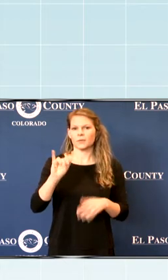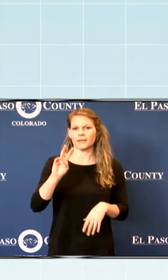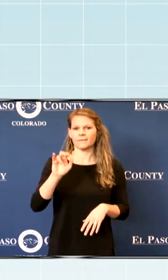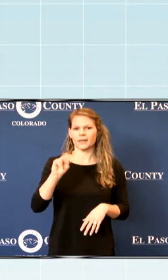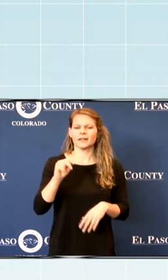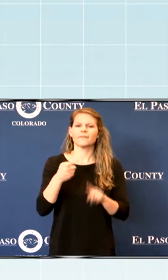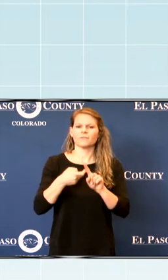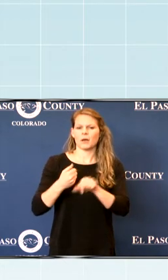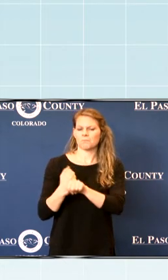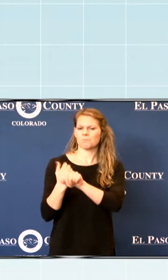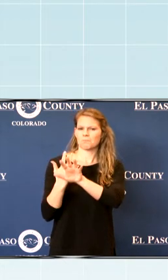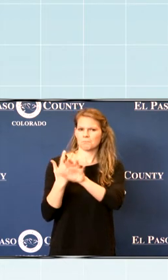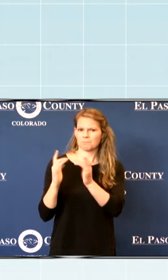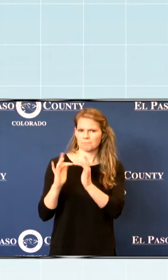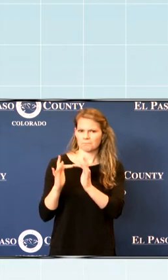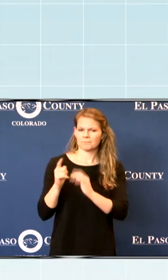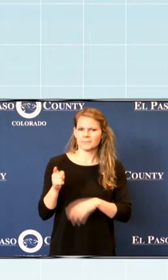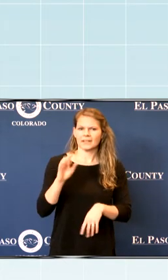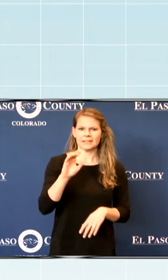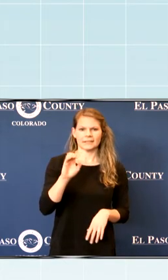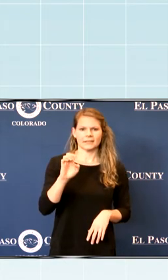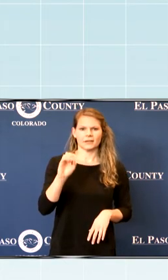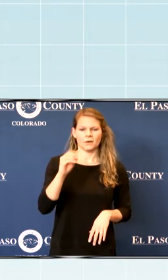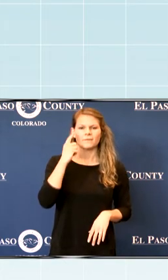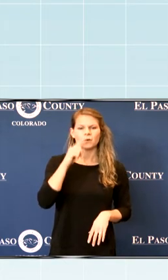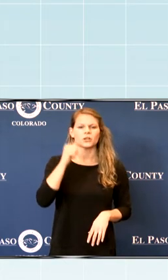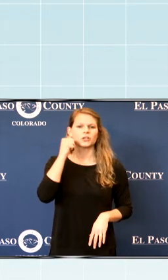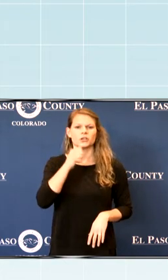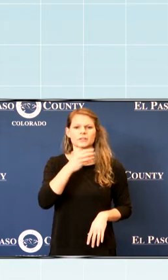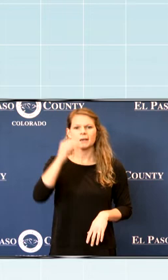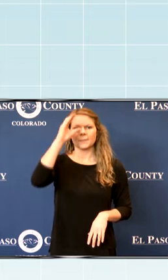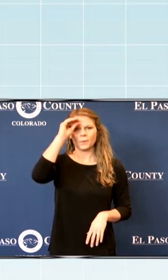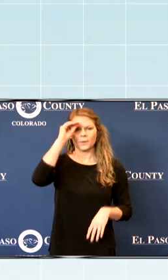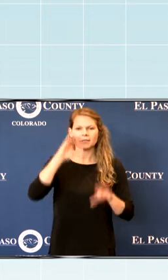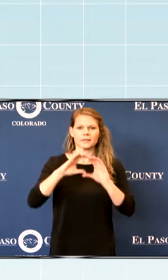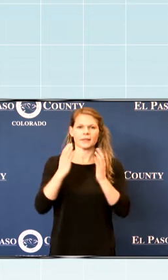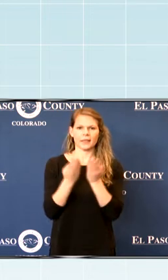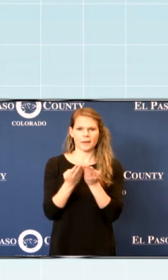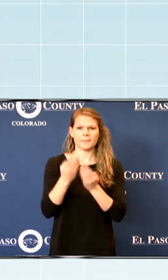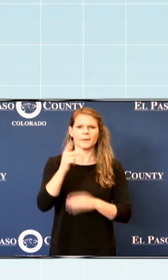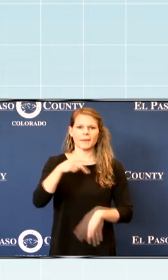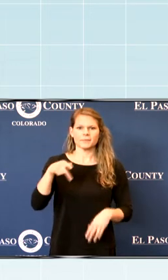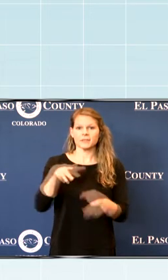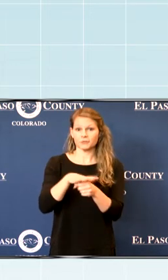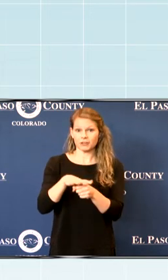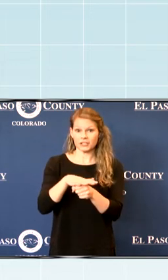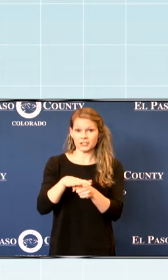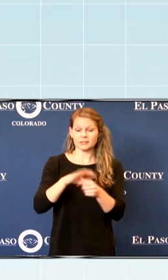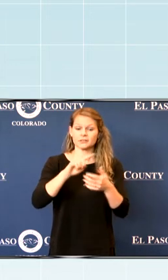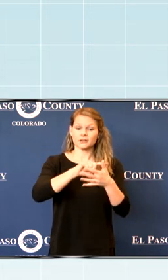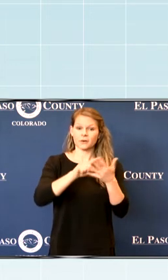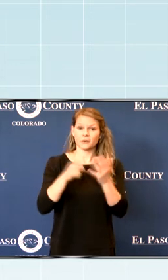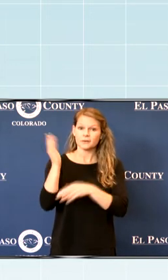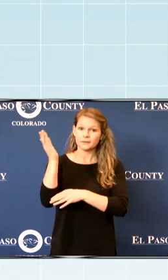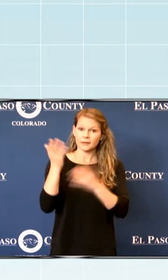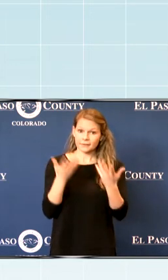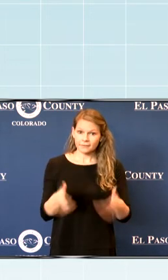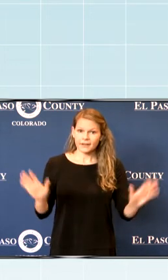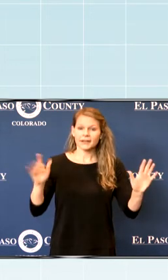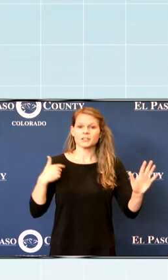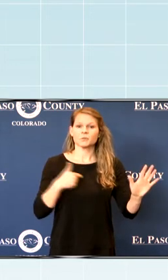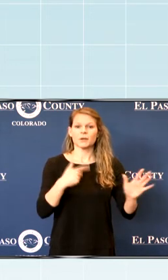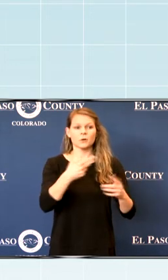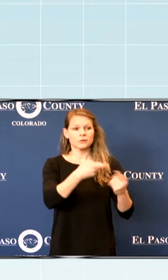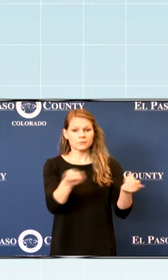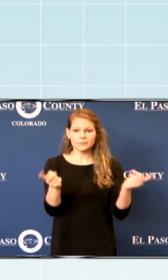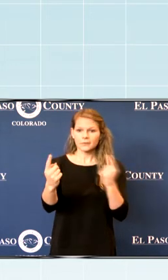and he's the CEO of the Boys and Girls Club at the Pikes Peak region. And after you hear from each of the speakers, we'll open up the floor for